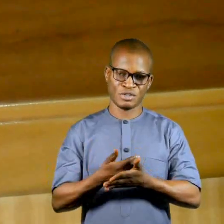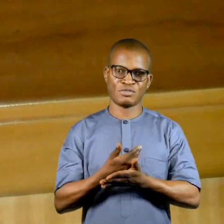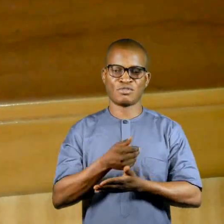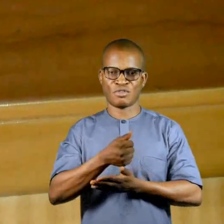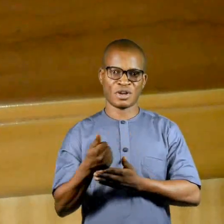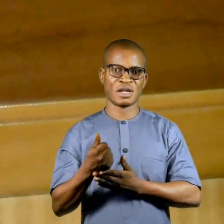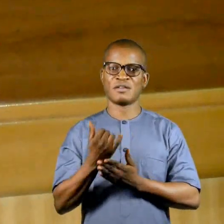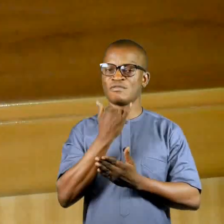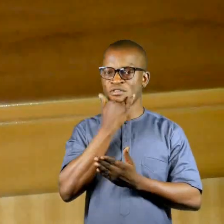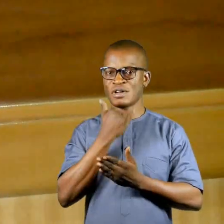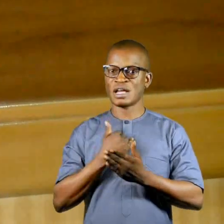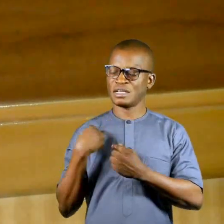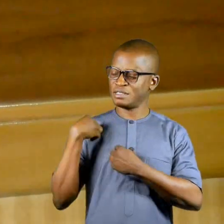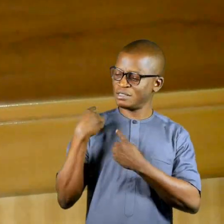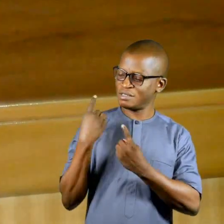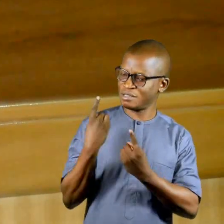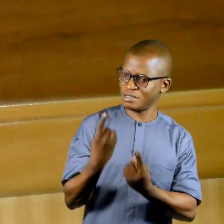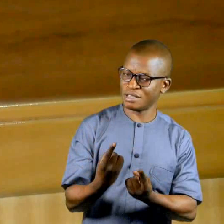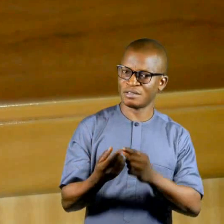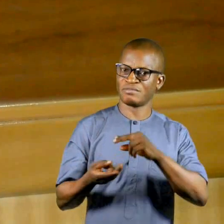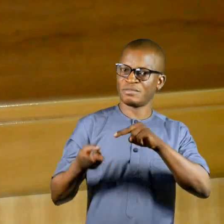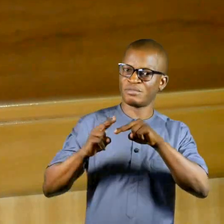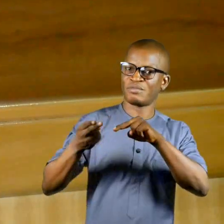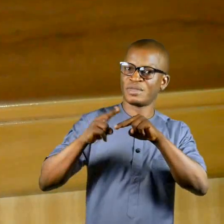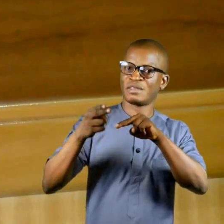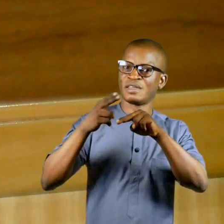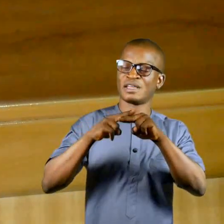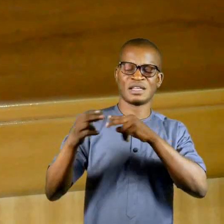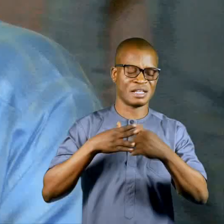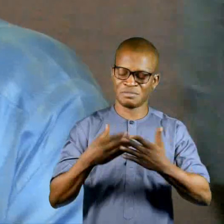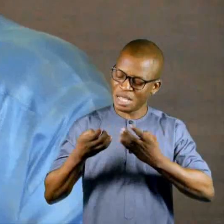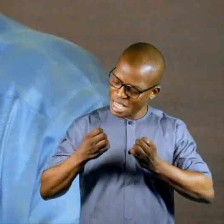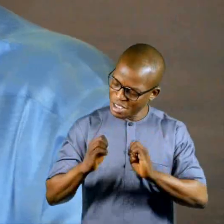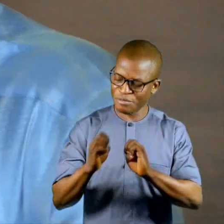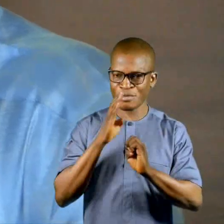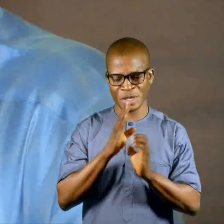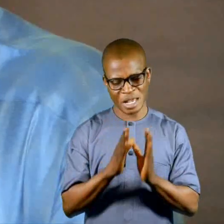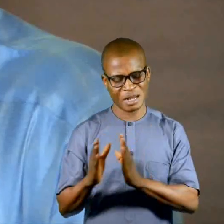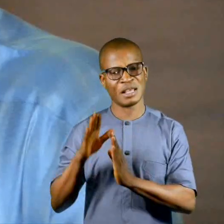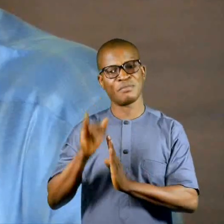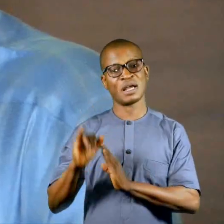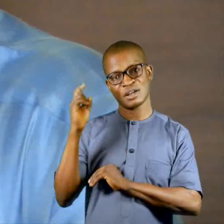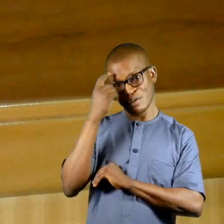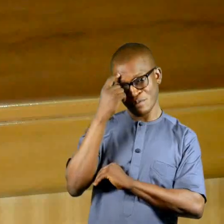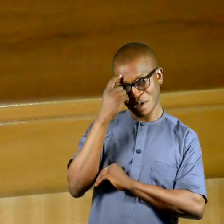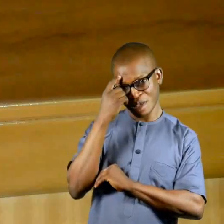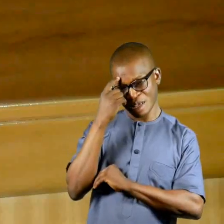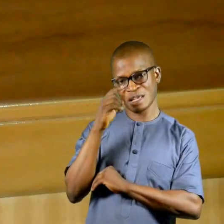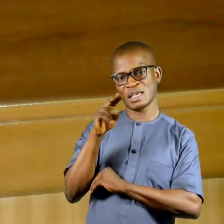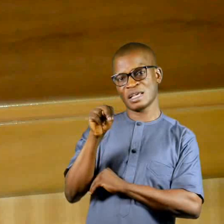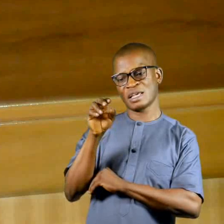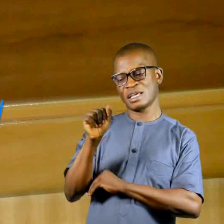have over the years continued to be on the rise despite efforts being put in place by governments, by